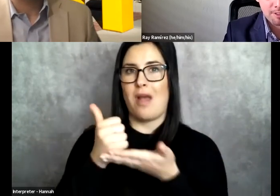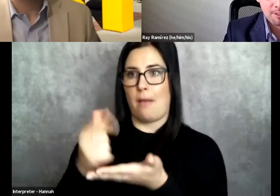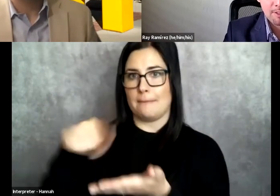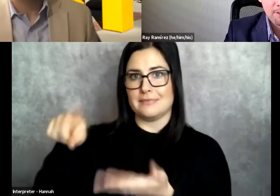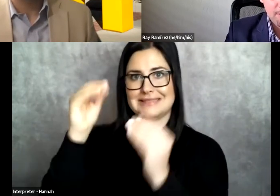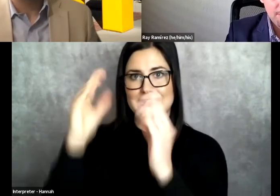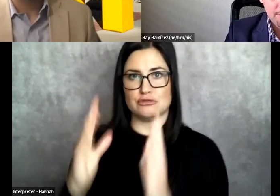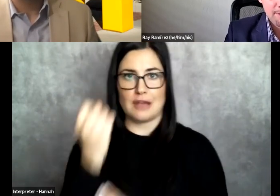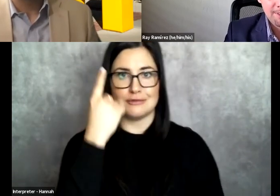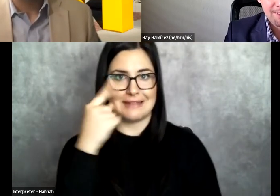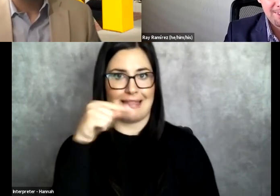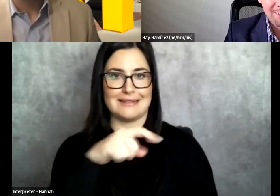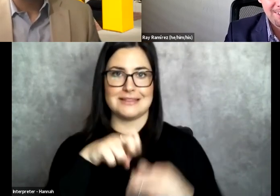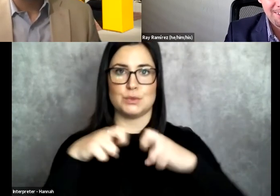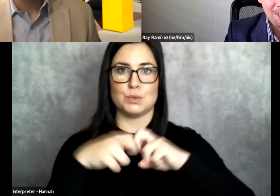issue?